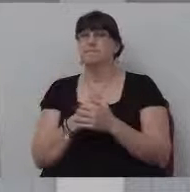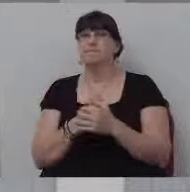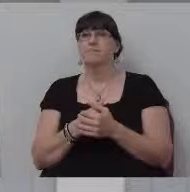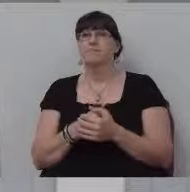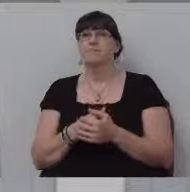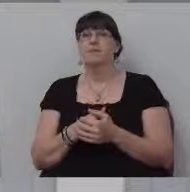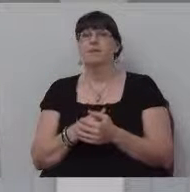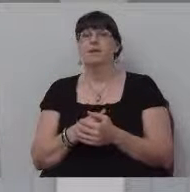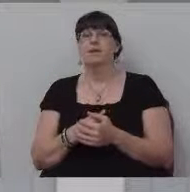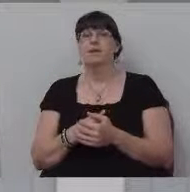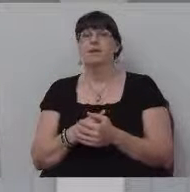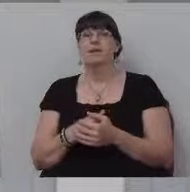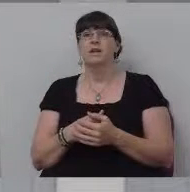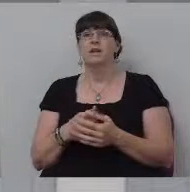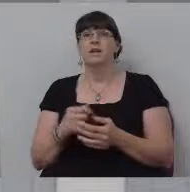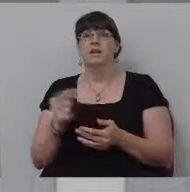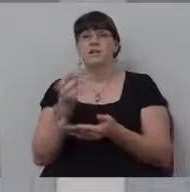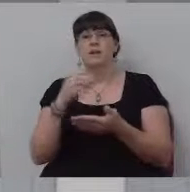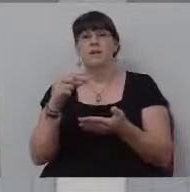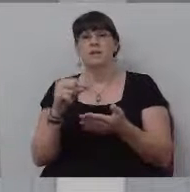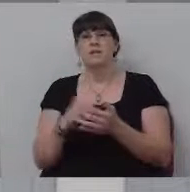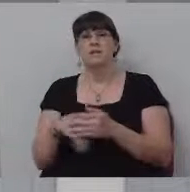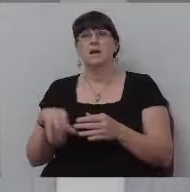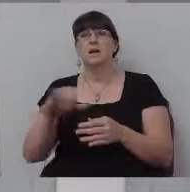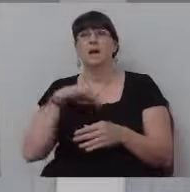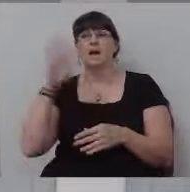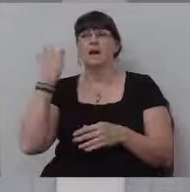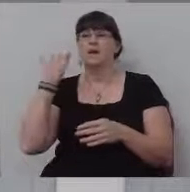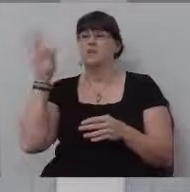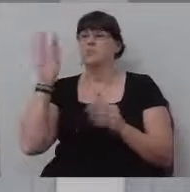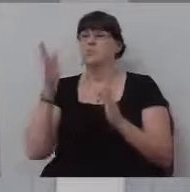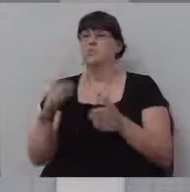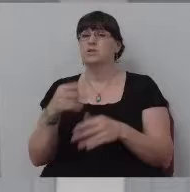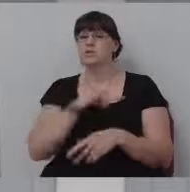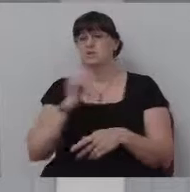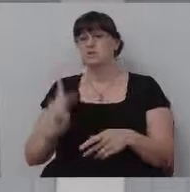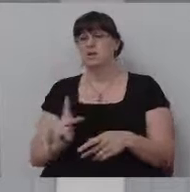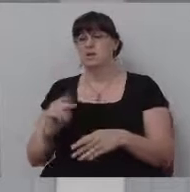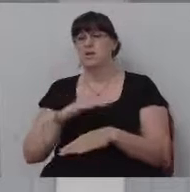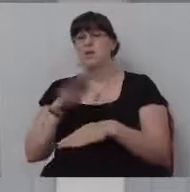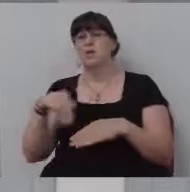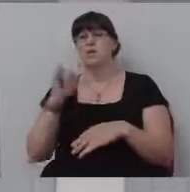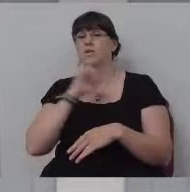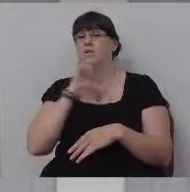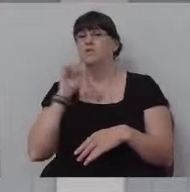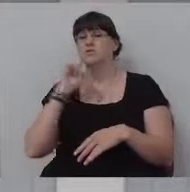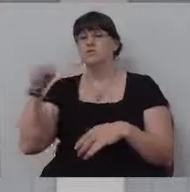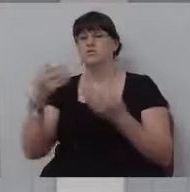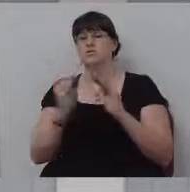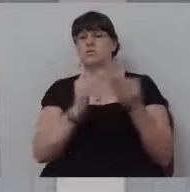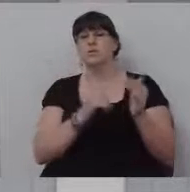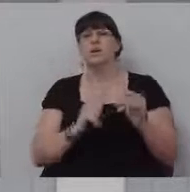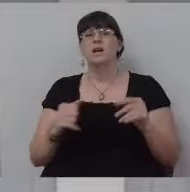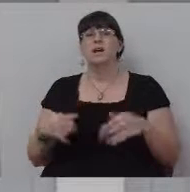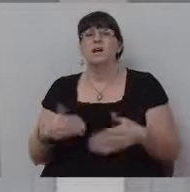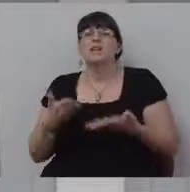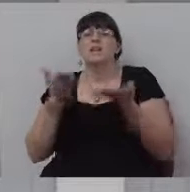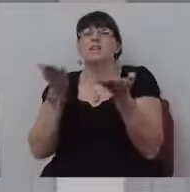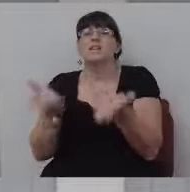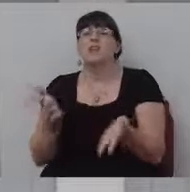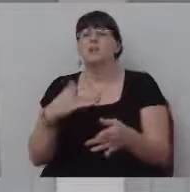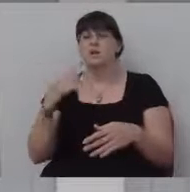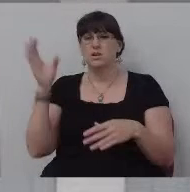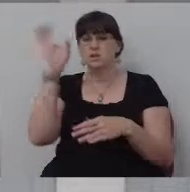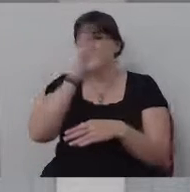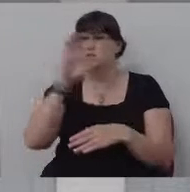chapter 1 verses 12 through 13, he writes and says, I the preacher was king over Israel and Jerusalem and I gave my heart to seek and search out